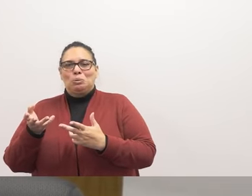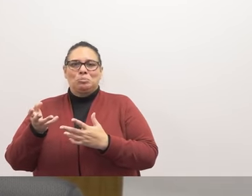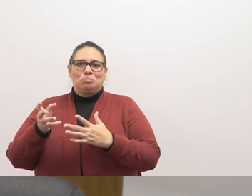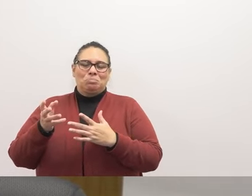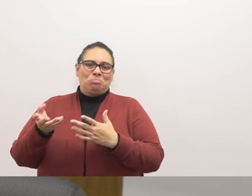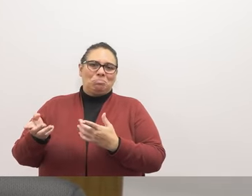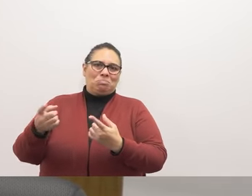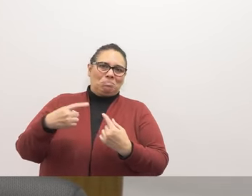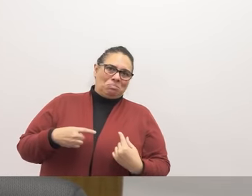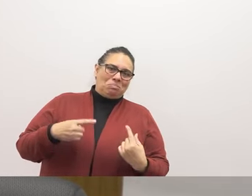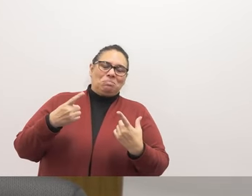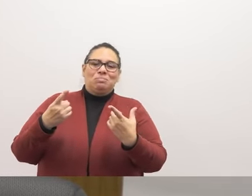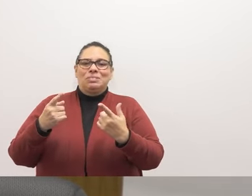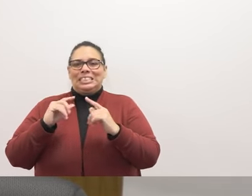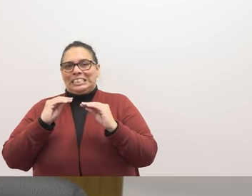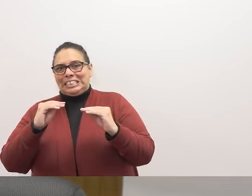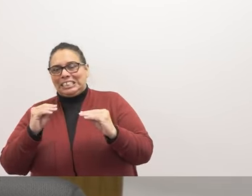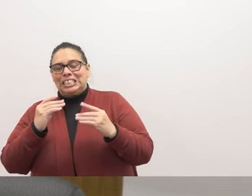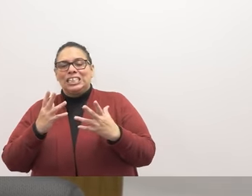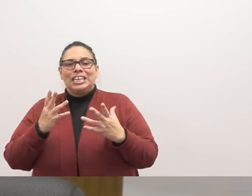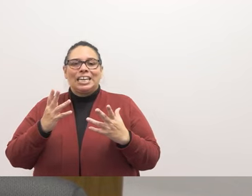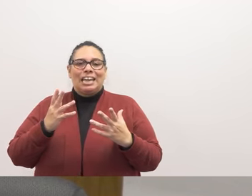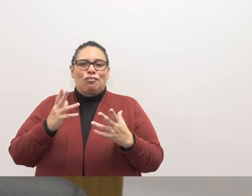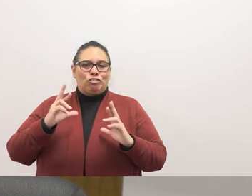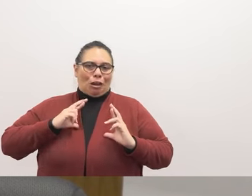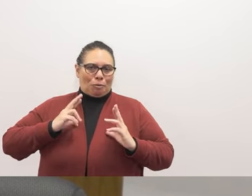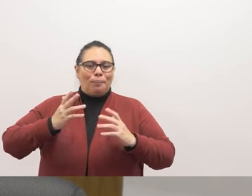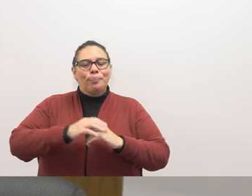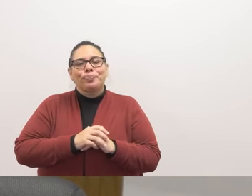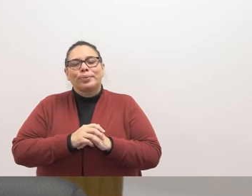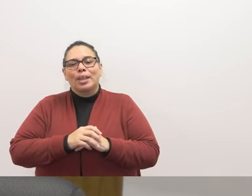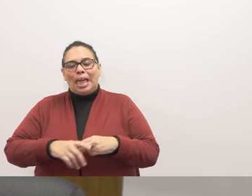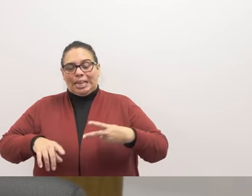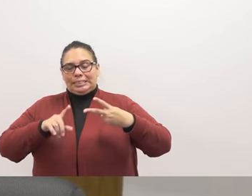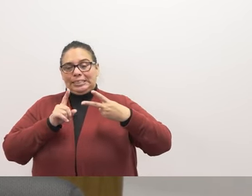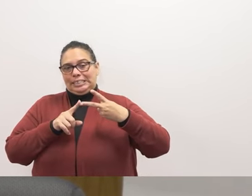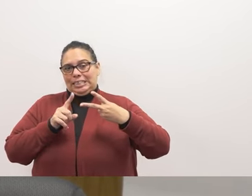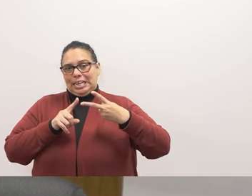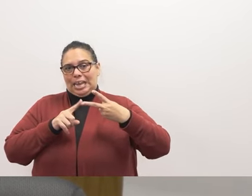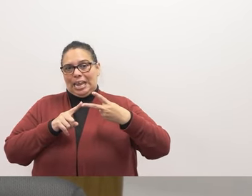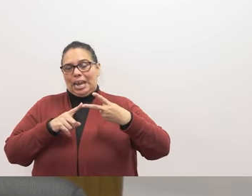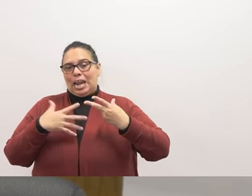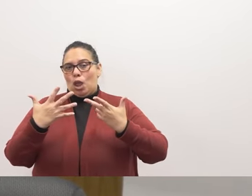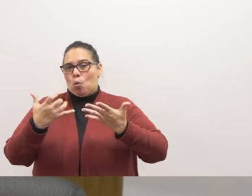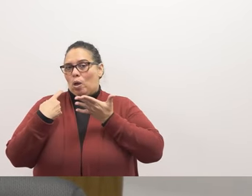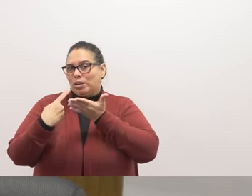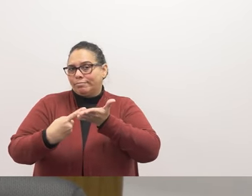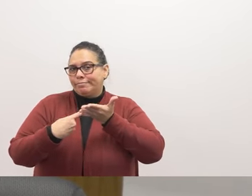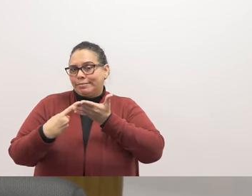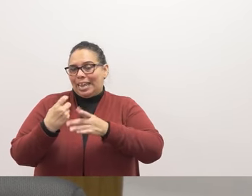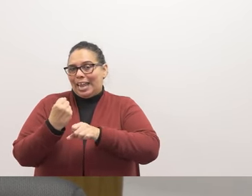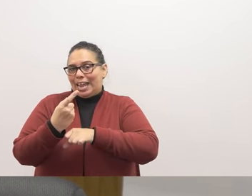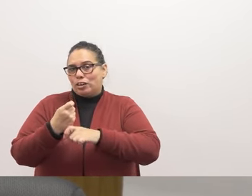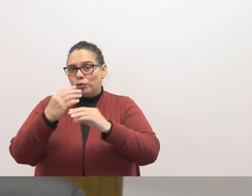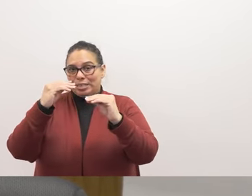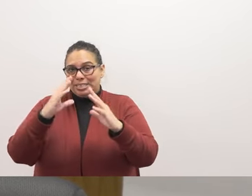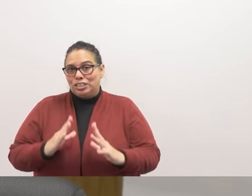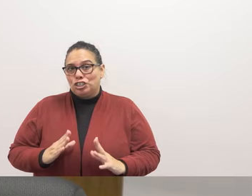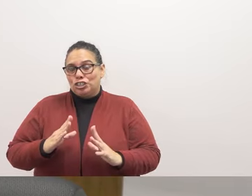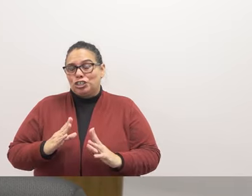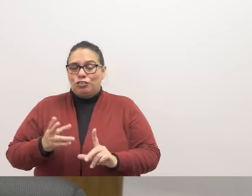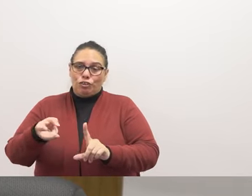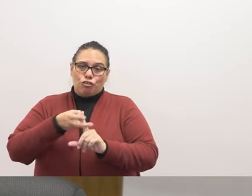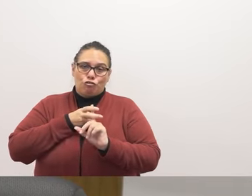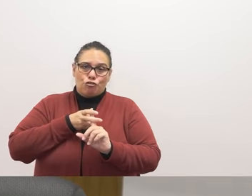until their retirement point. Second, I wanted to speak to the annual teacher recruitment fair.